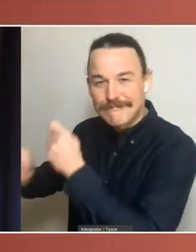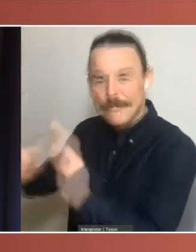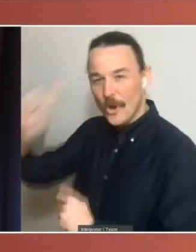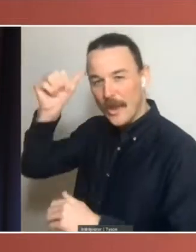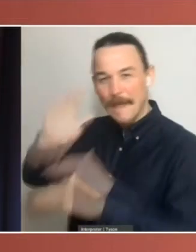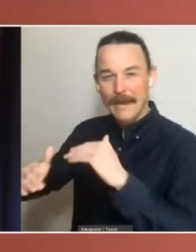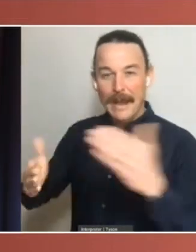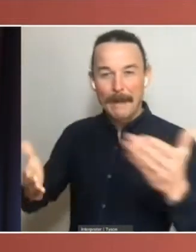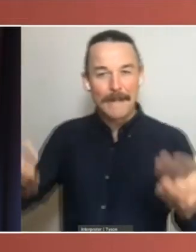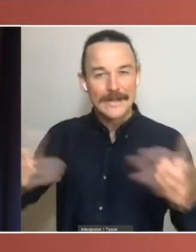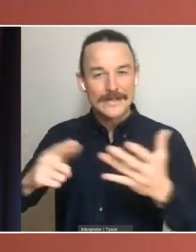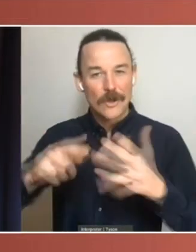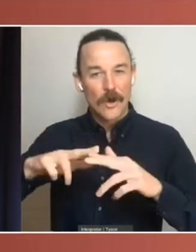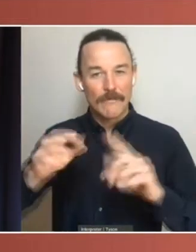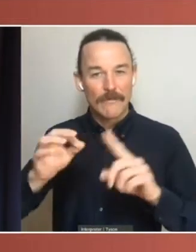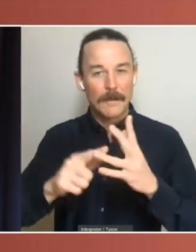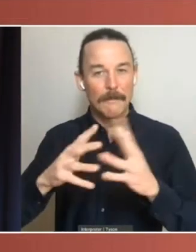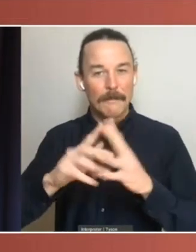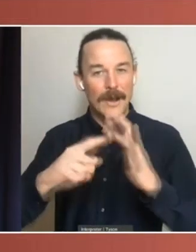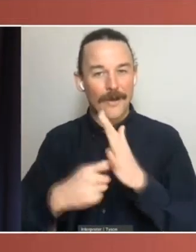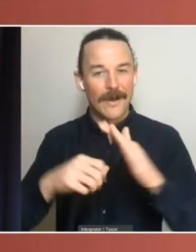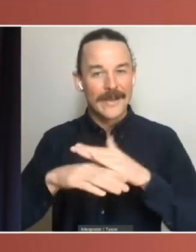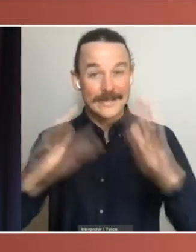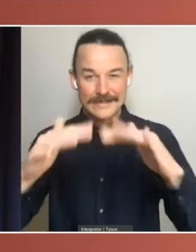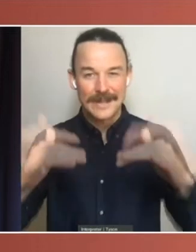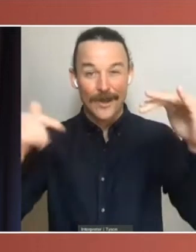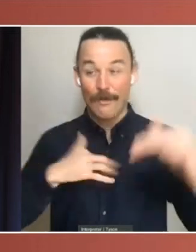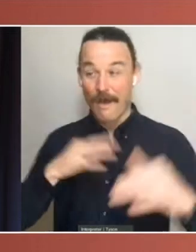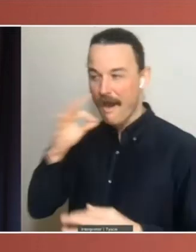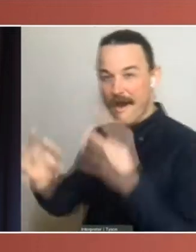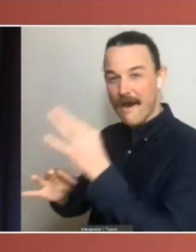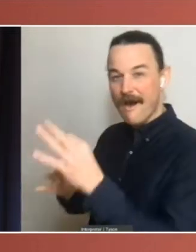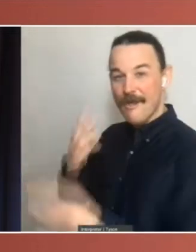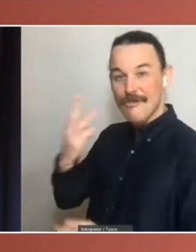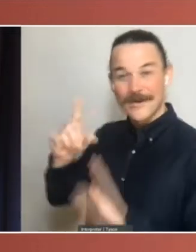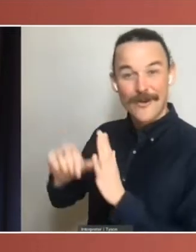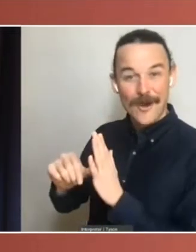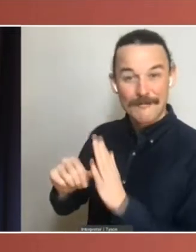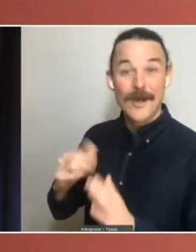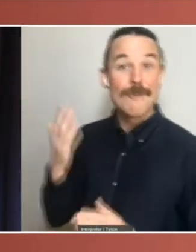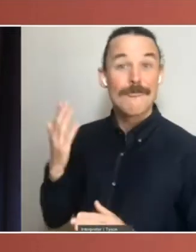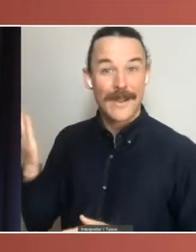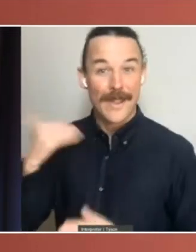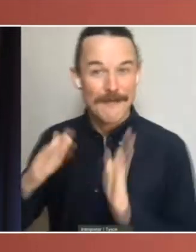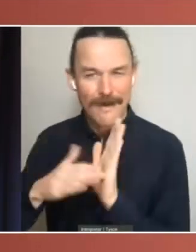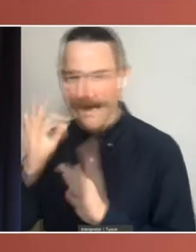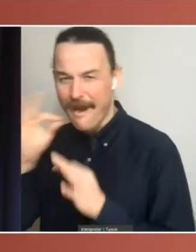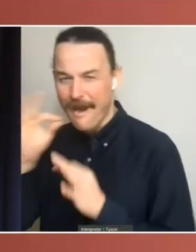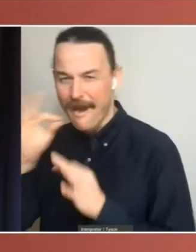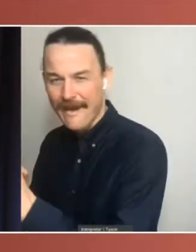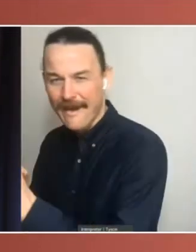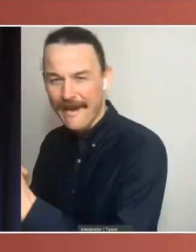We have now asked this question three times, most recently last month, in preparation for this talk. Does